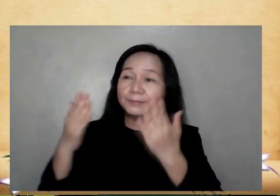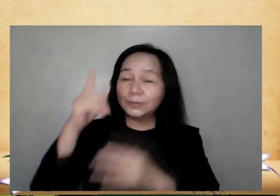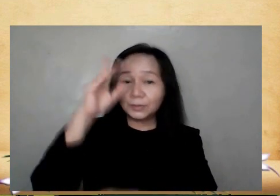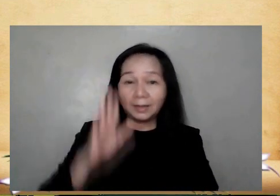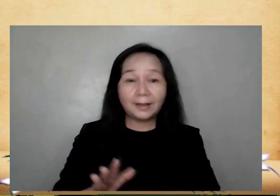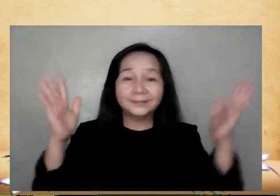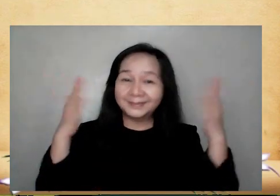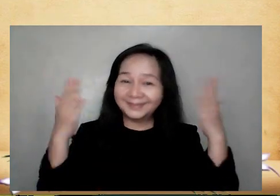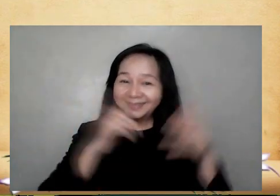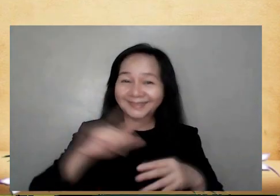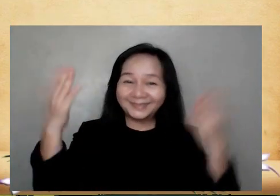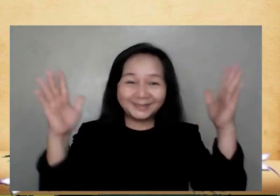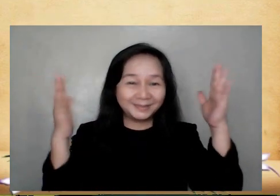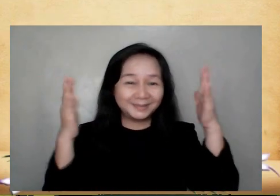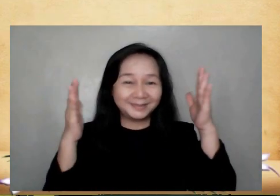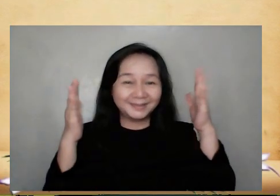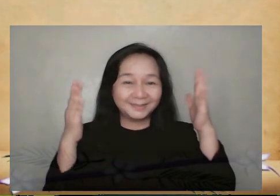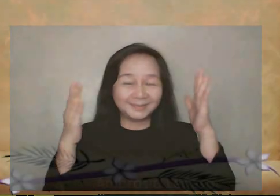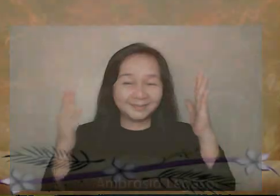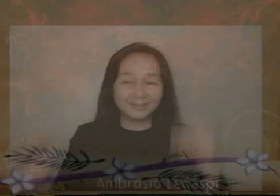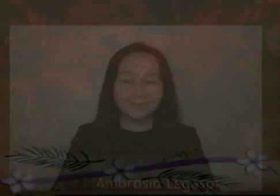to God Palakpaan natin ang Panginoon